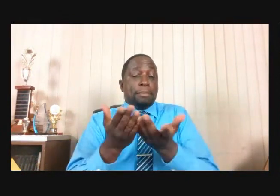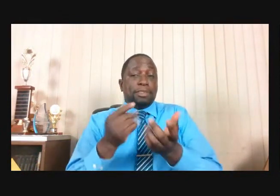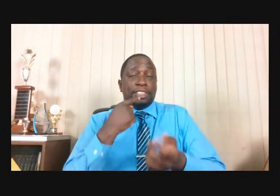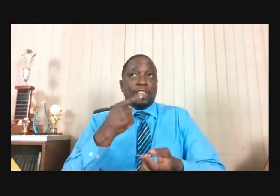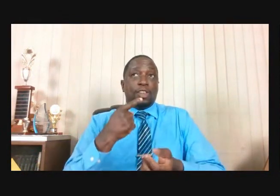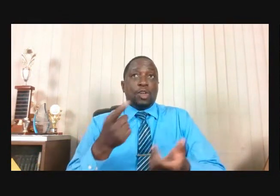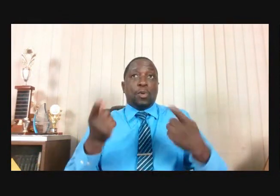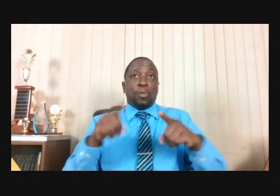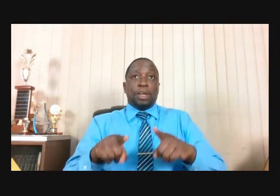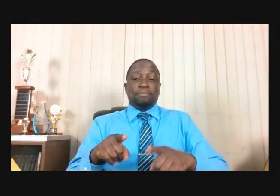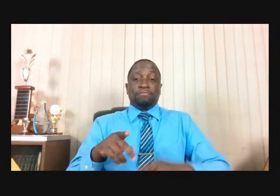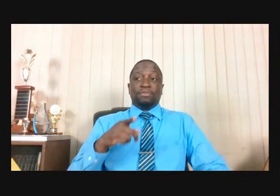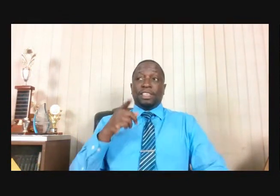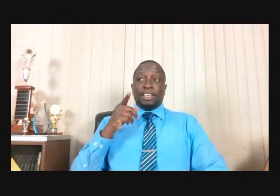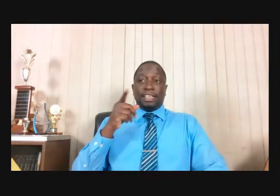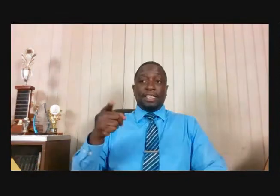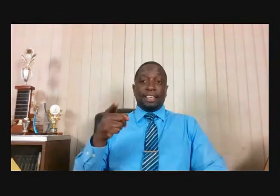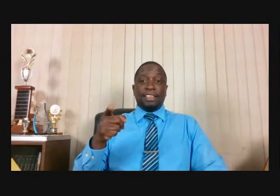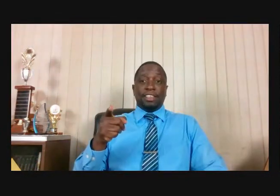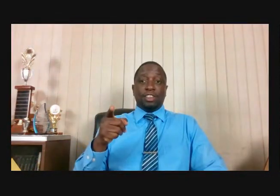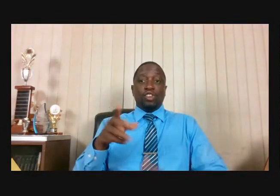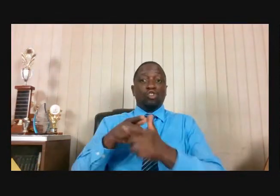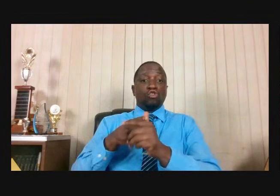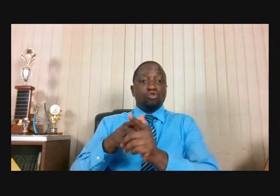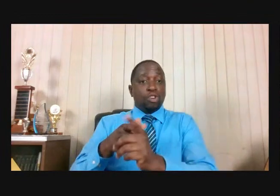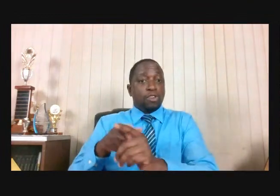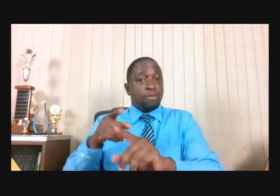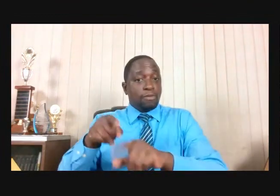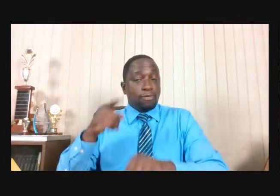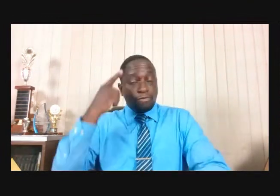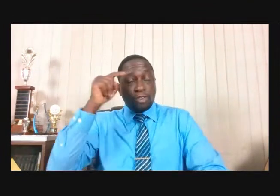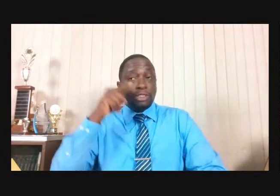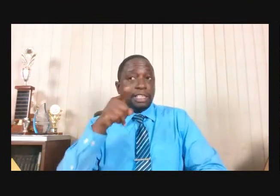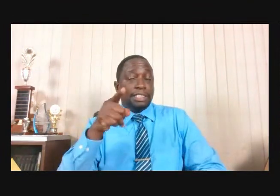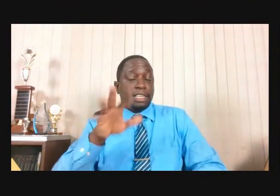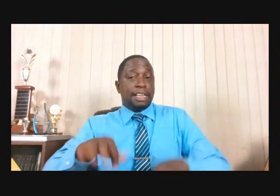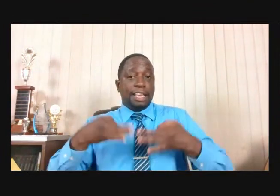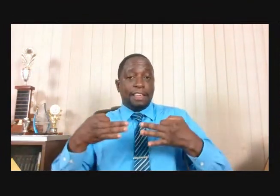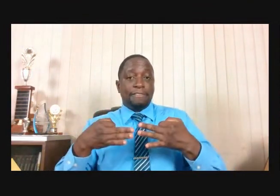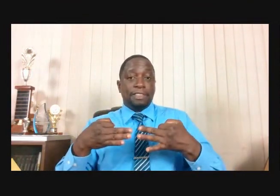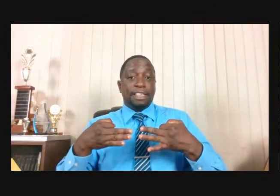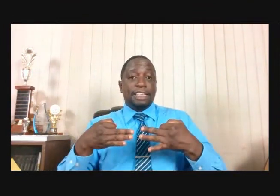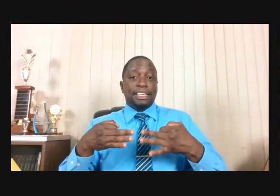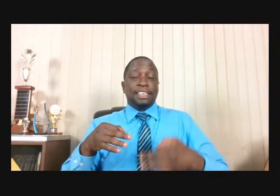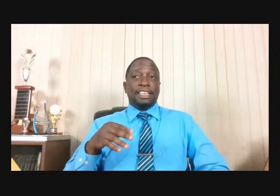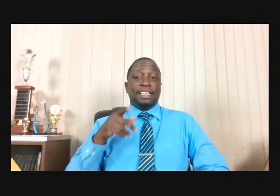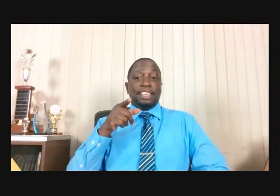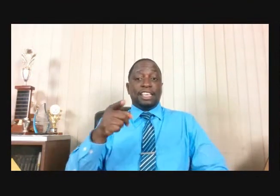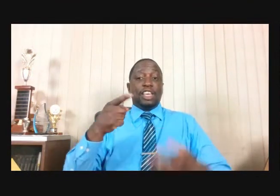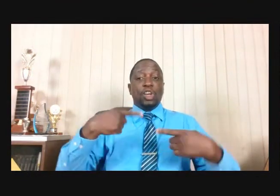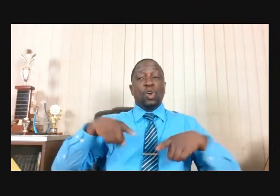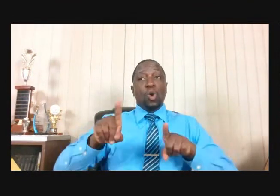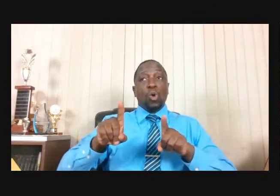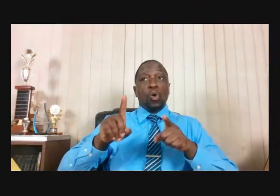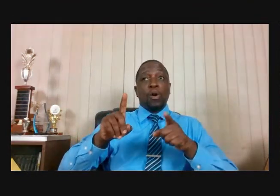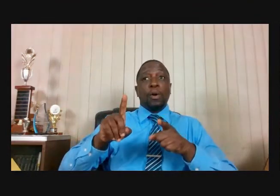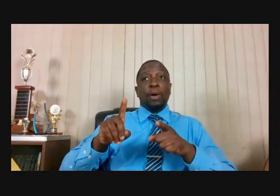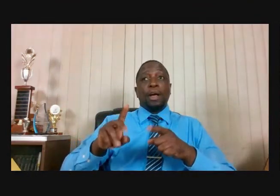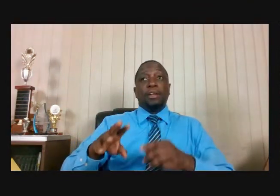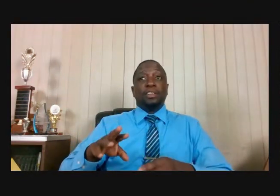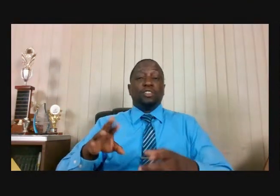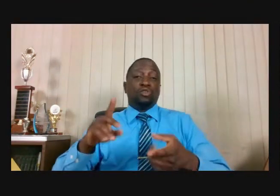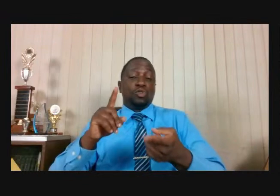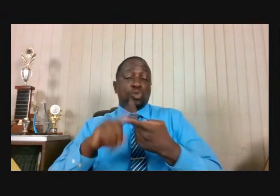Came To Beersheba Which Belongeth To Judah And Left His Servant There He Himself Went A Day's Journey Into The Wilderness